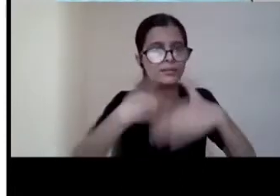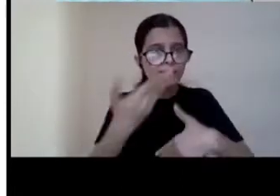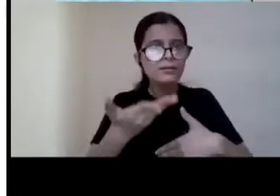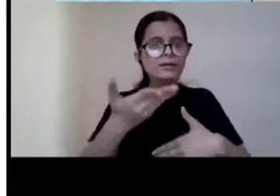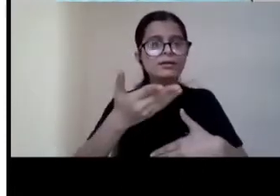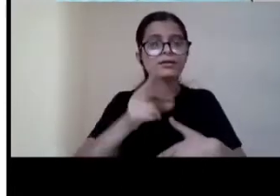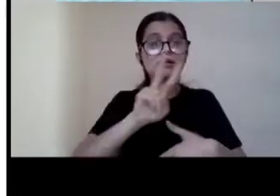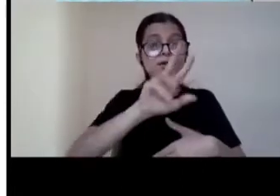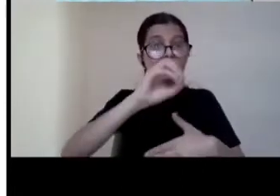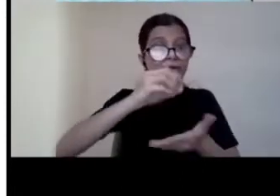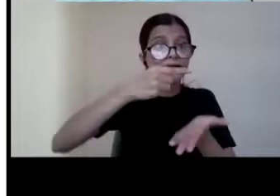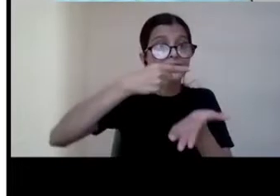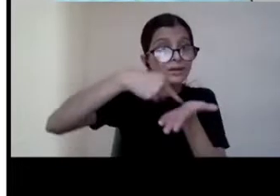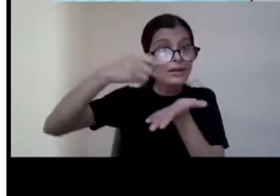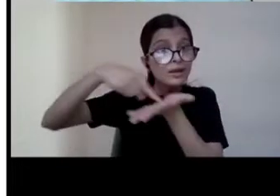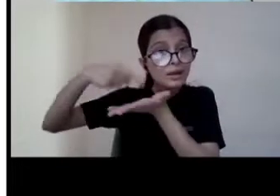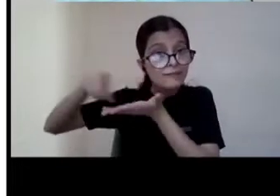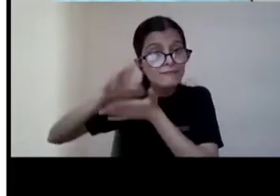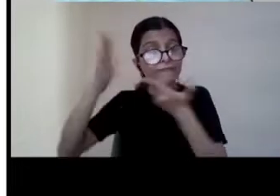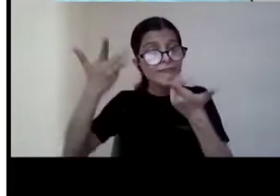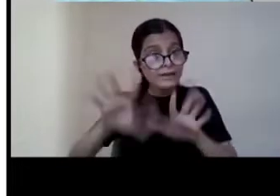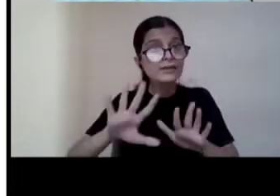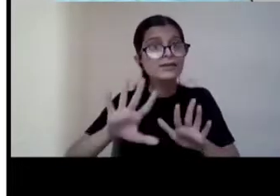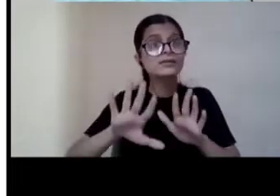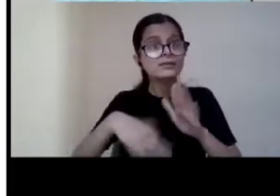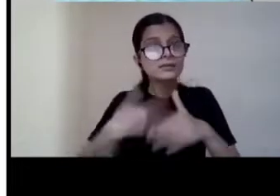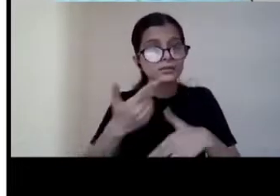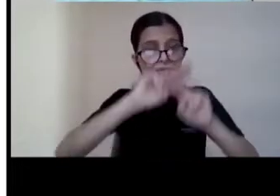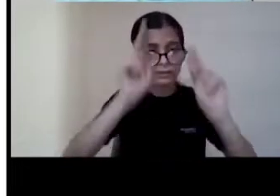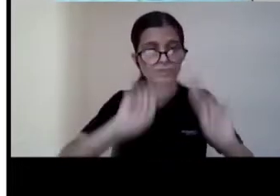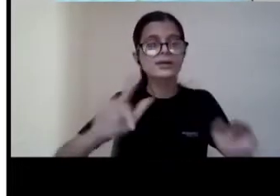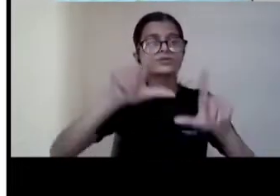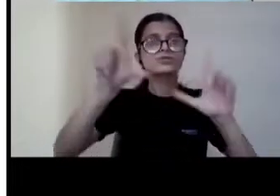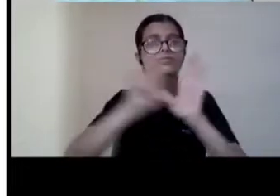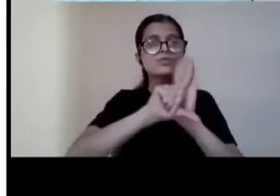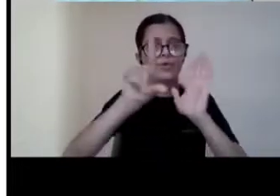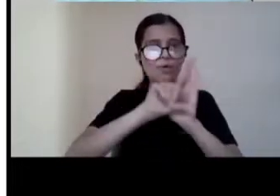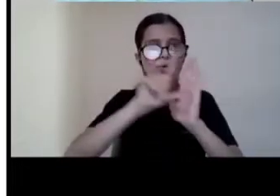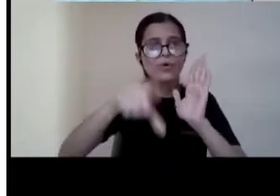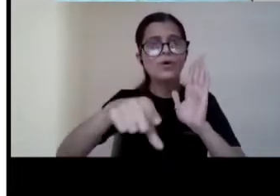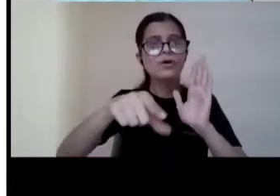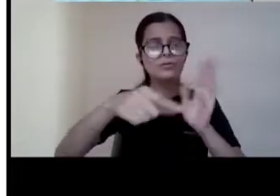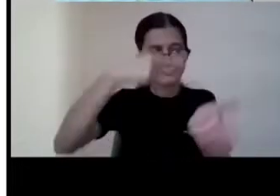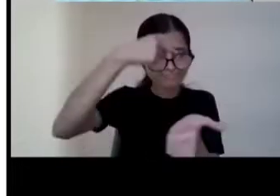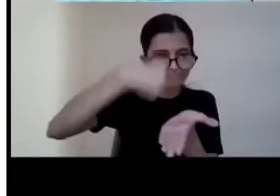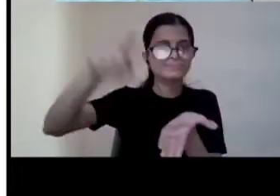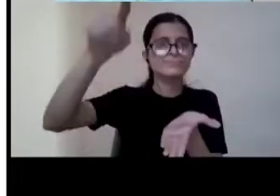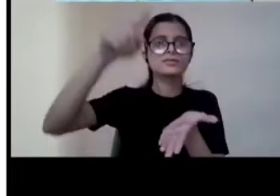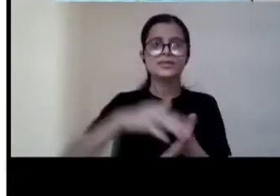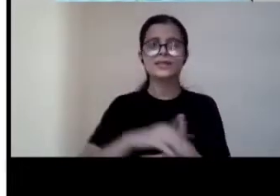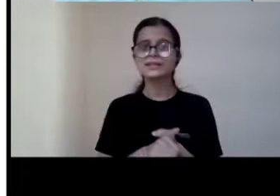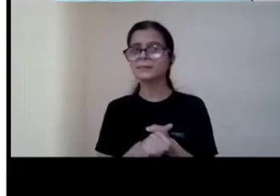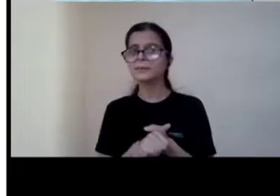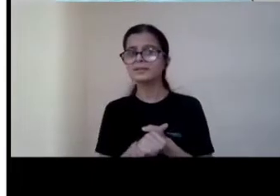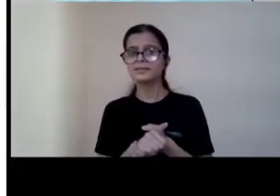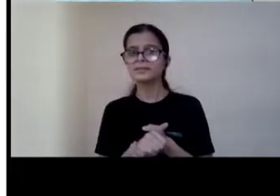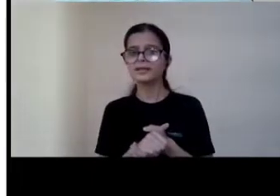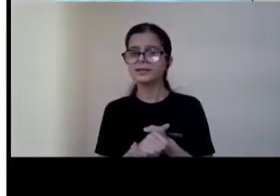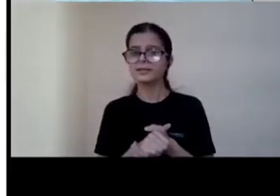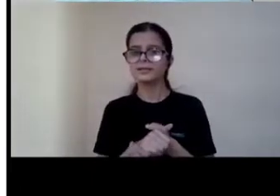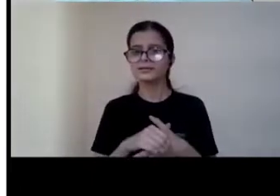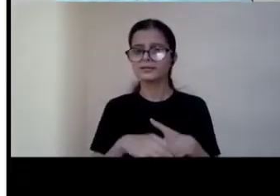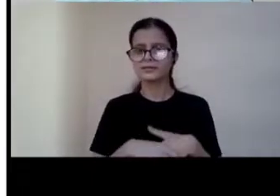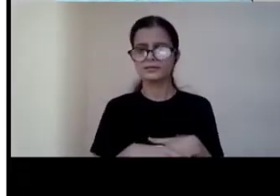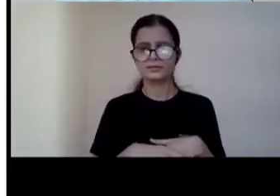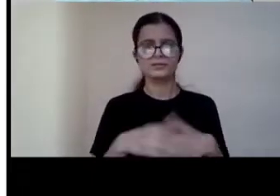country has ratified the treaty or the international law comes into force and what does